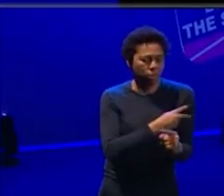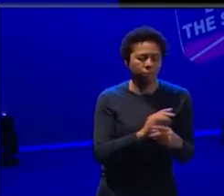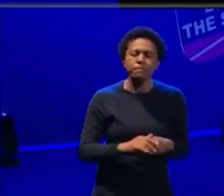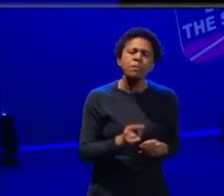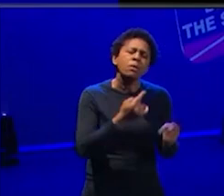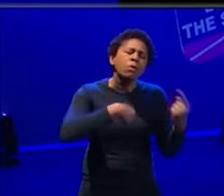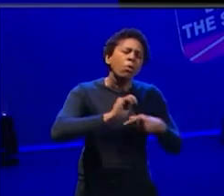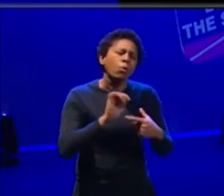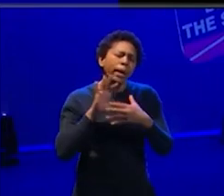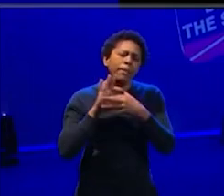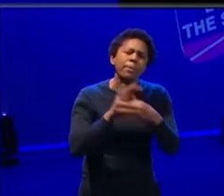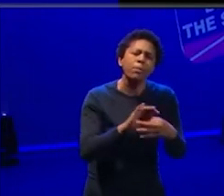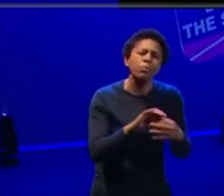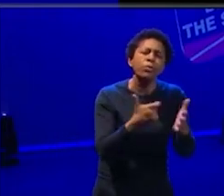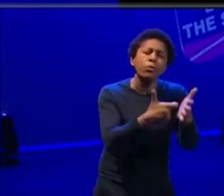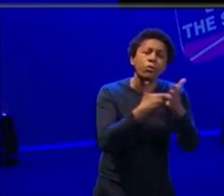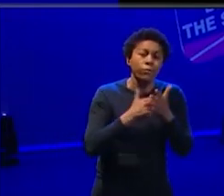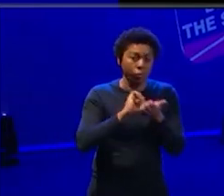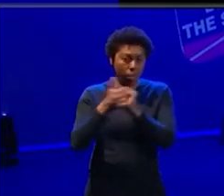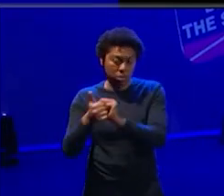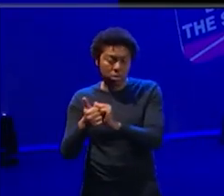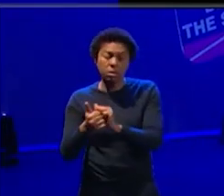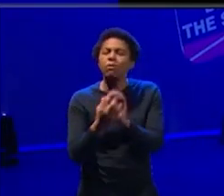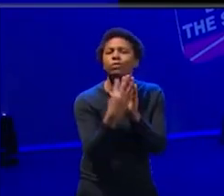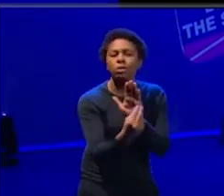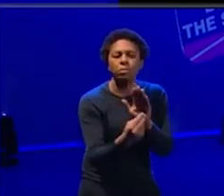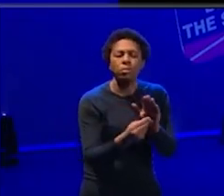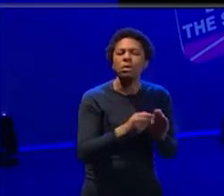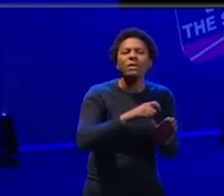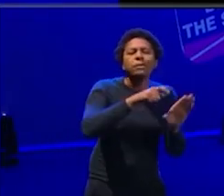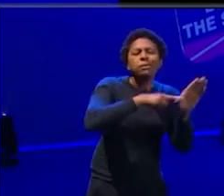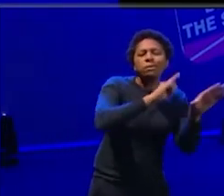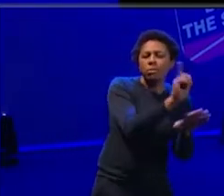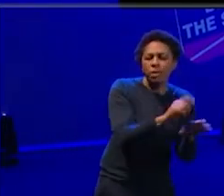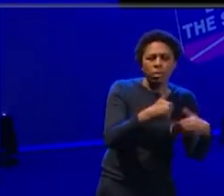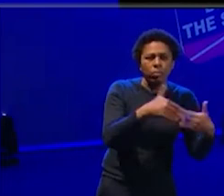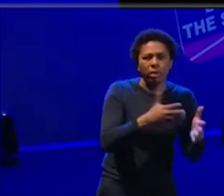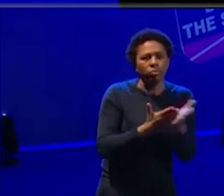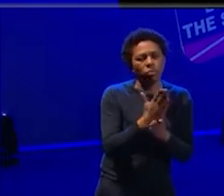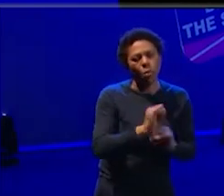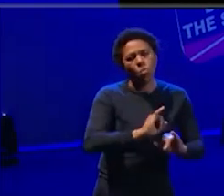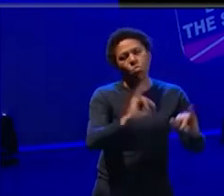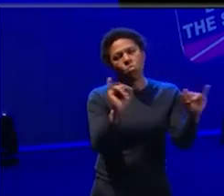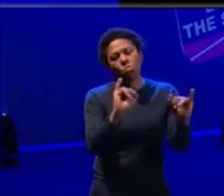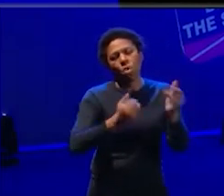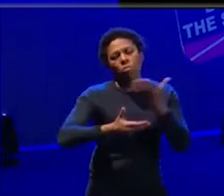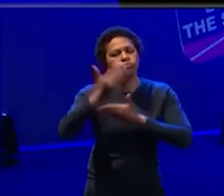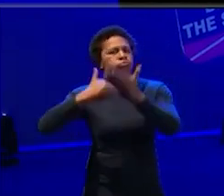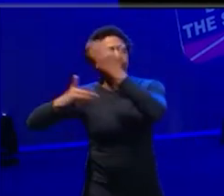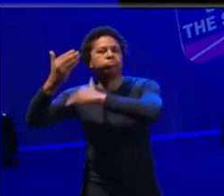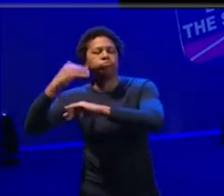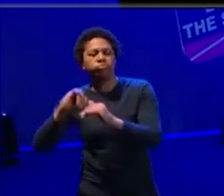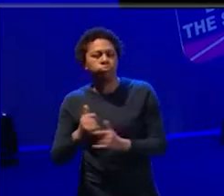of referral partners as well. So for example, if we're having young people who are coming from a particularly traumatic background or who have, um,